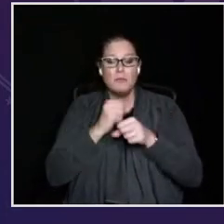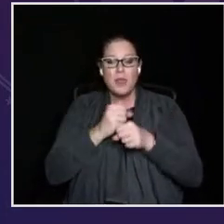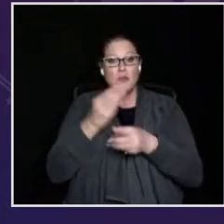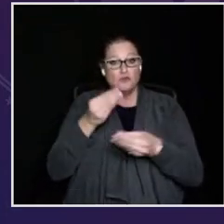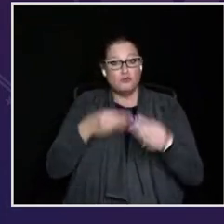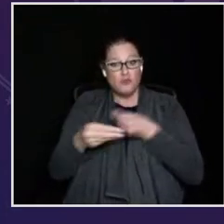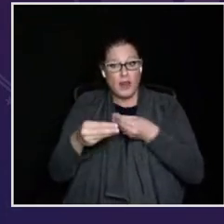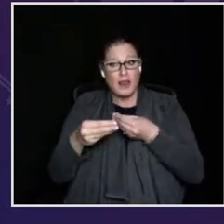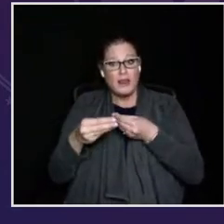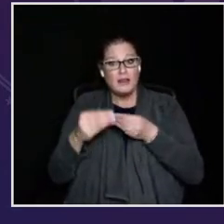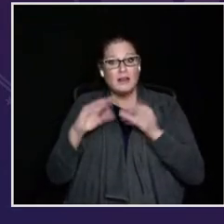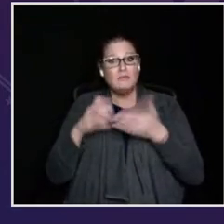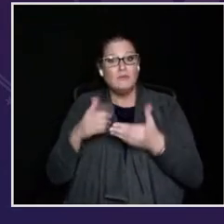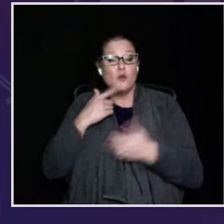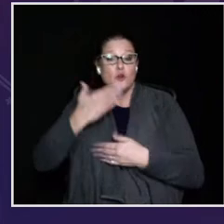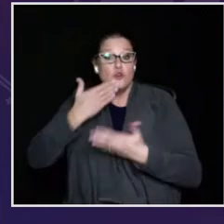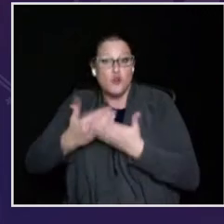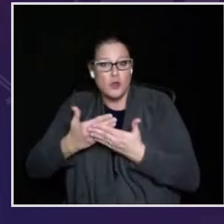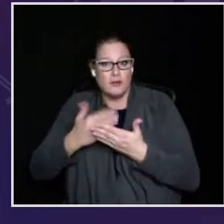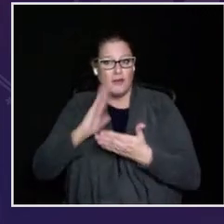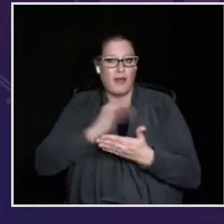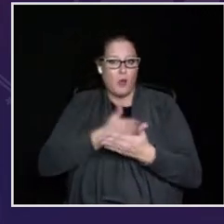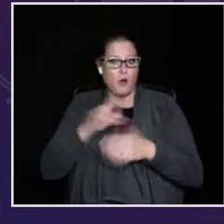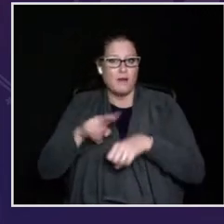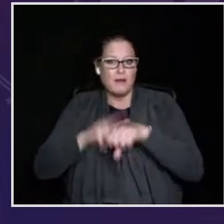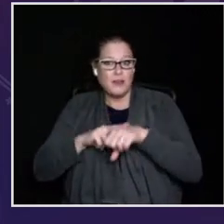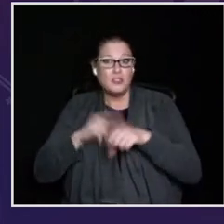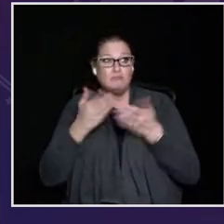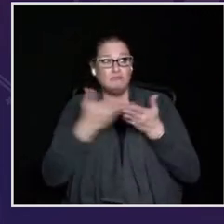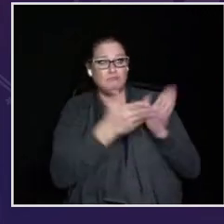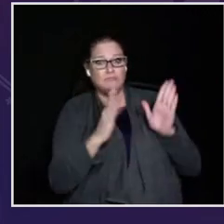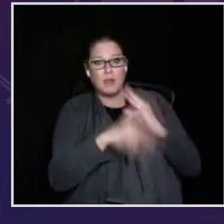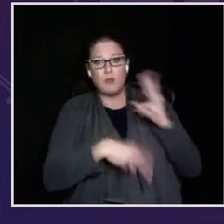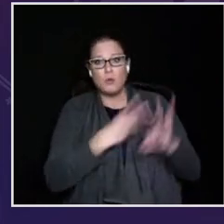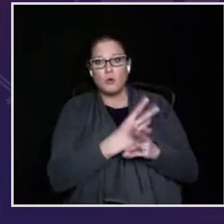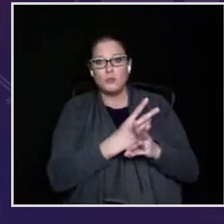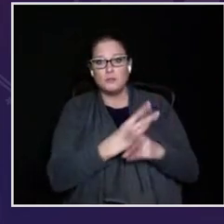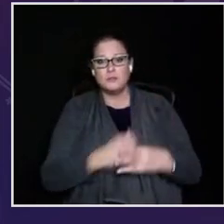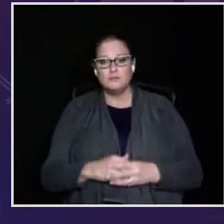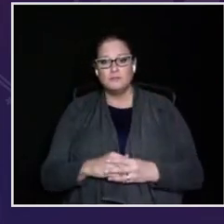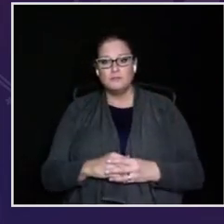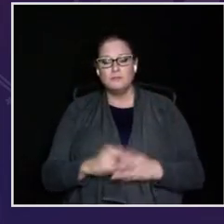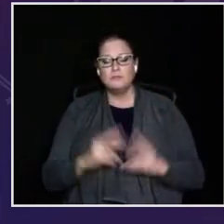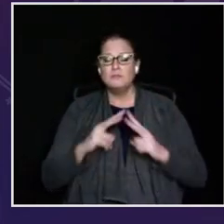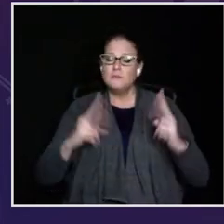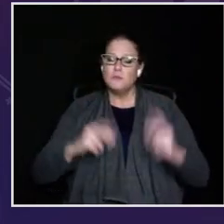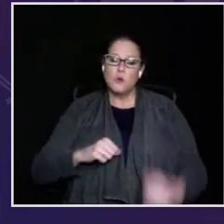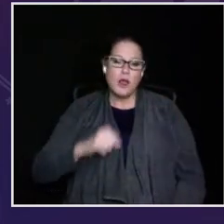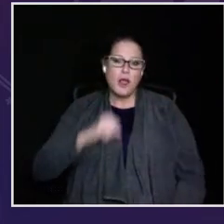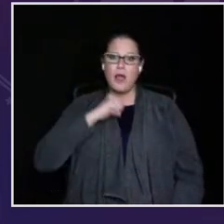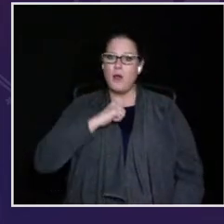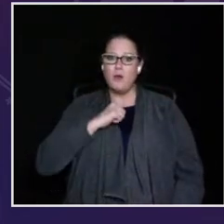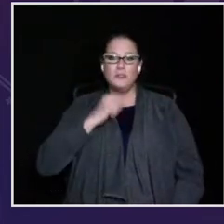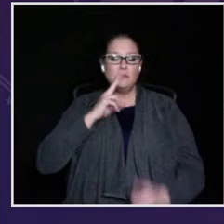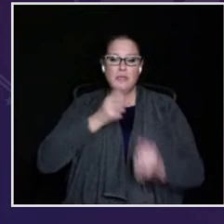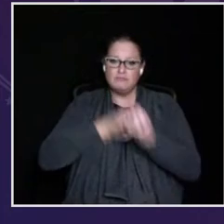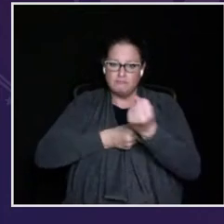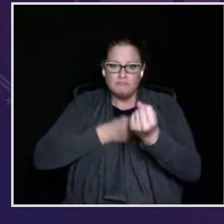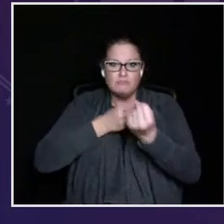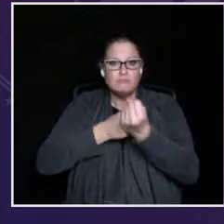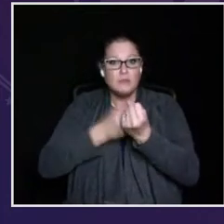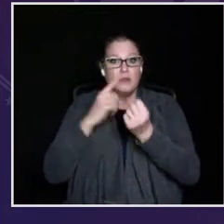dignity, the opportunity and hope that make trade a force for good in our nation and the world.